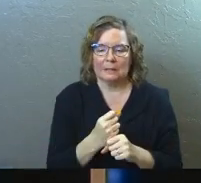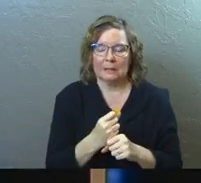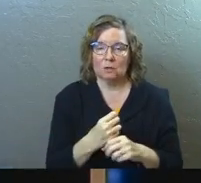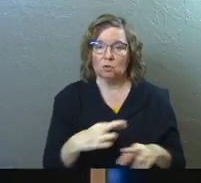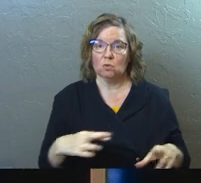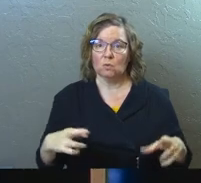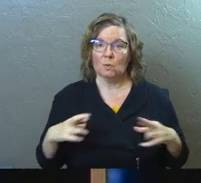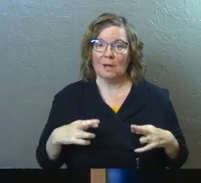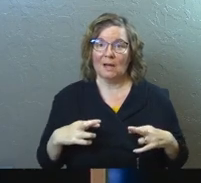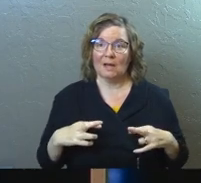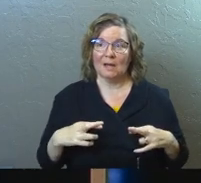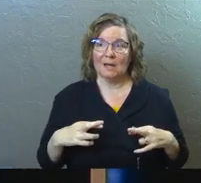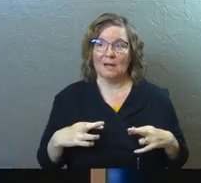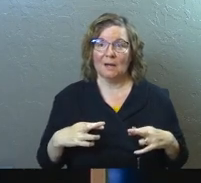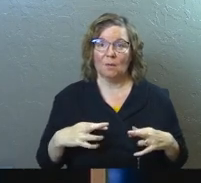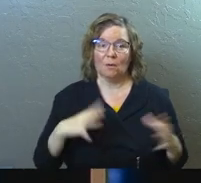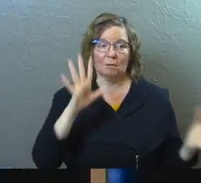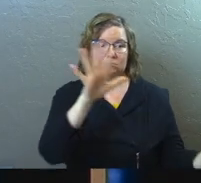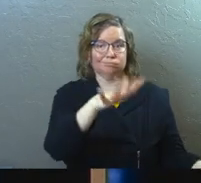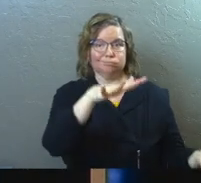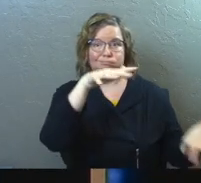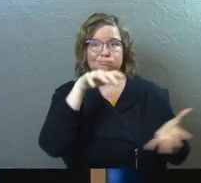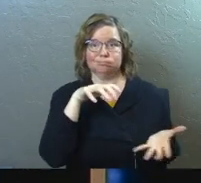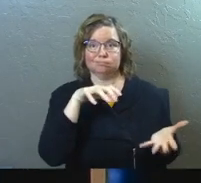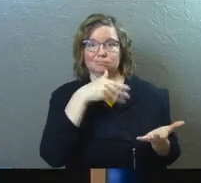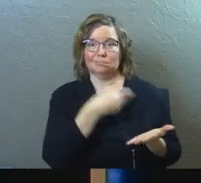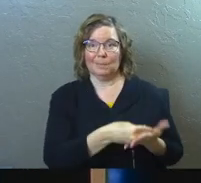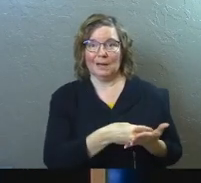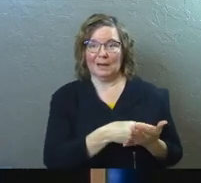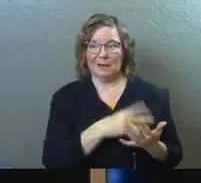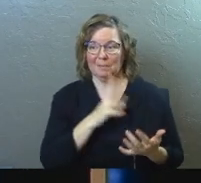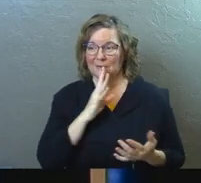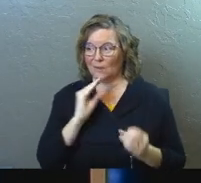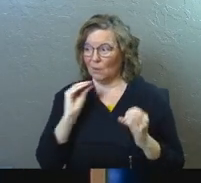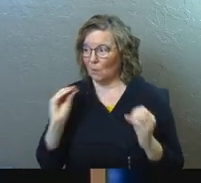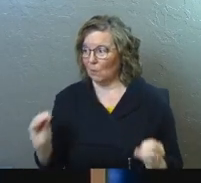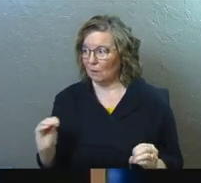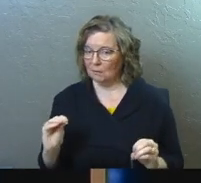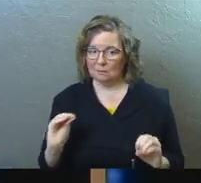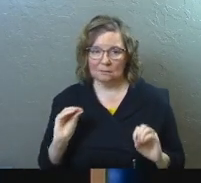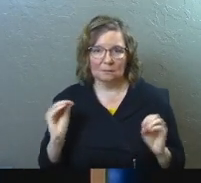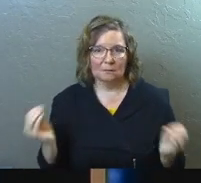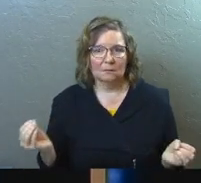getting to retirement with a great looking 401k, but you're not talking to each other anymore?